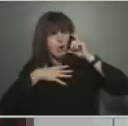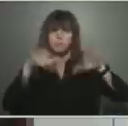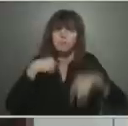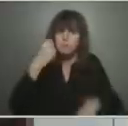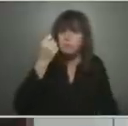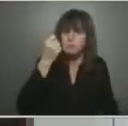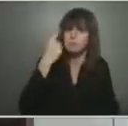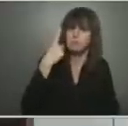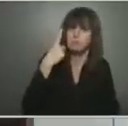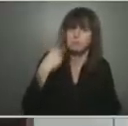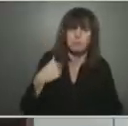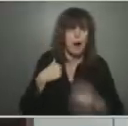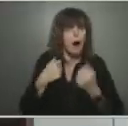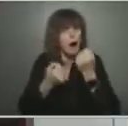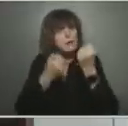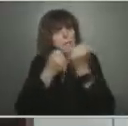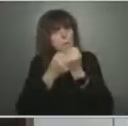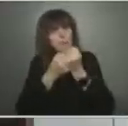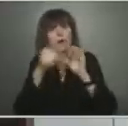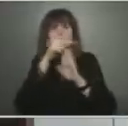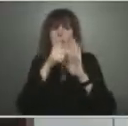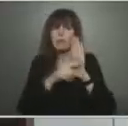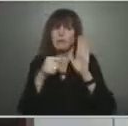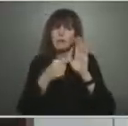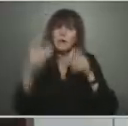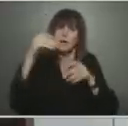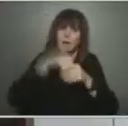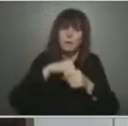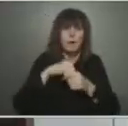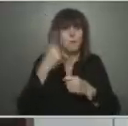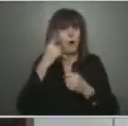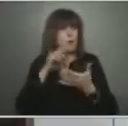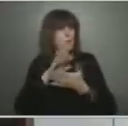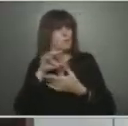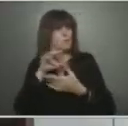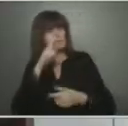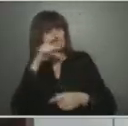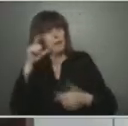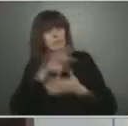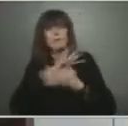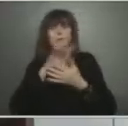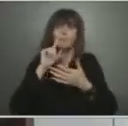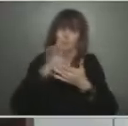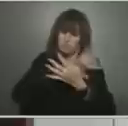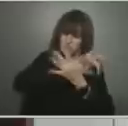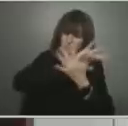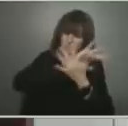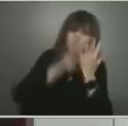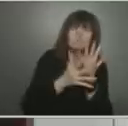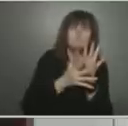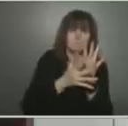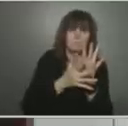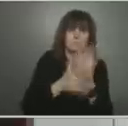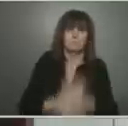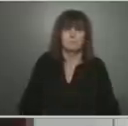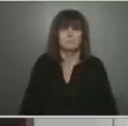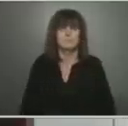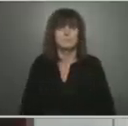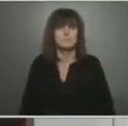policy that includes a multi-layered approach to protecting individuals in that environment, including masking.